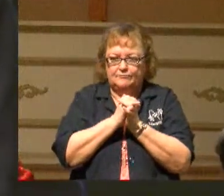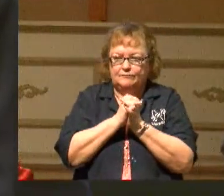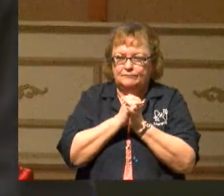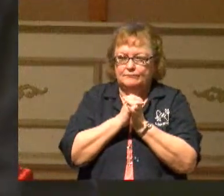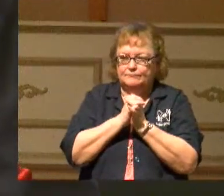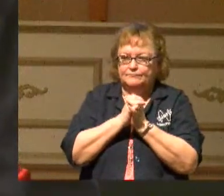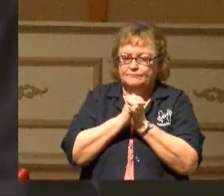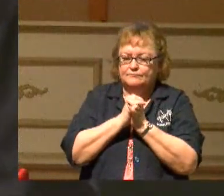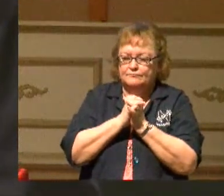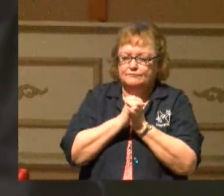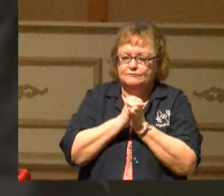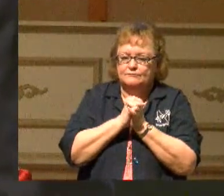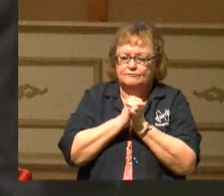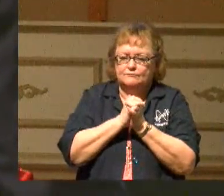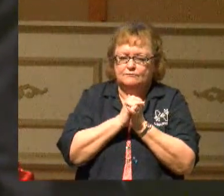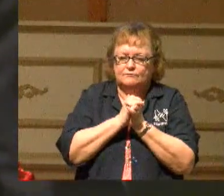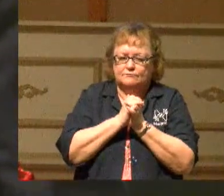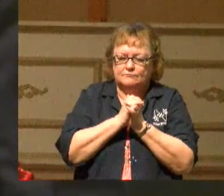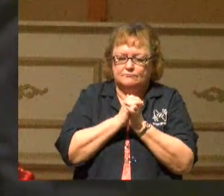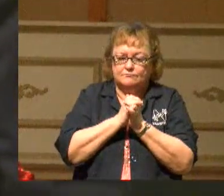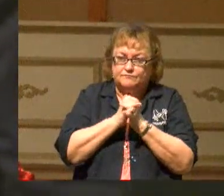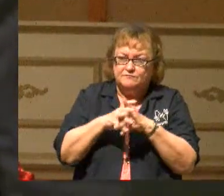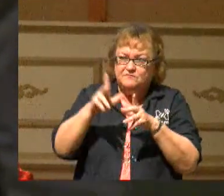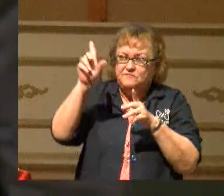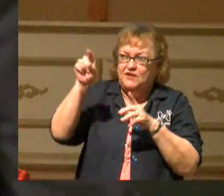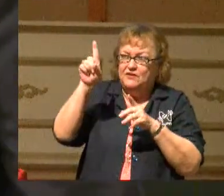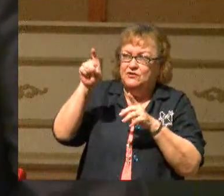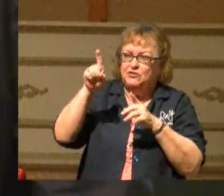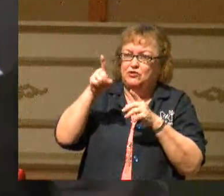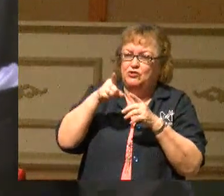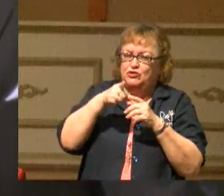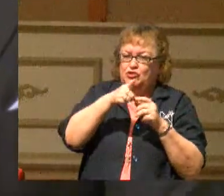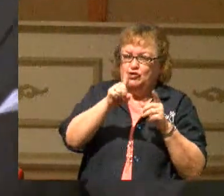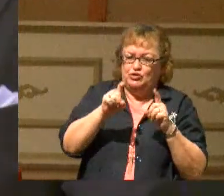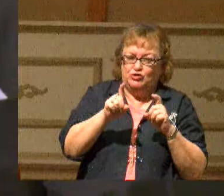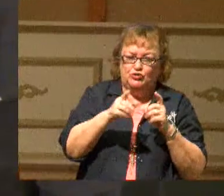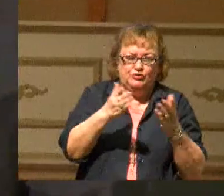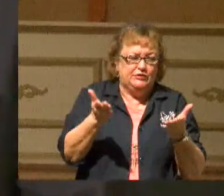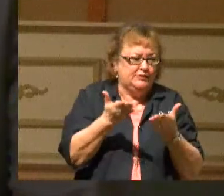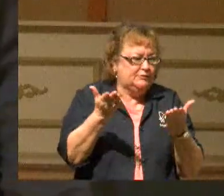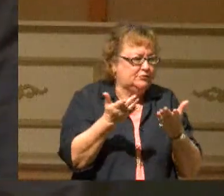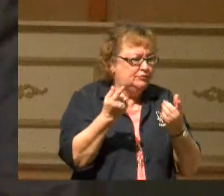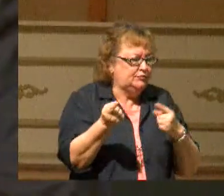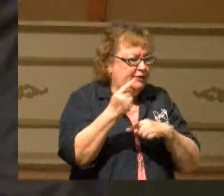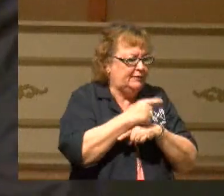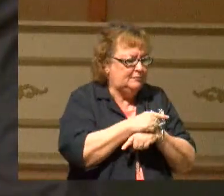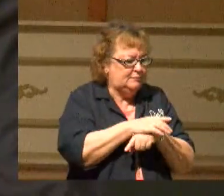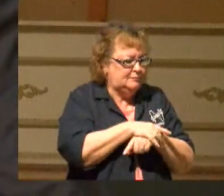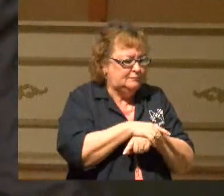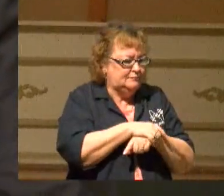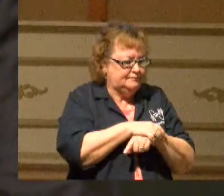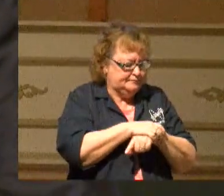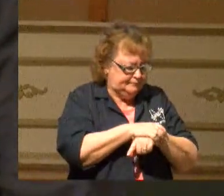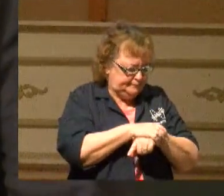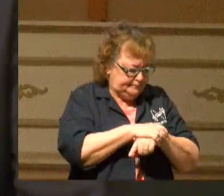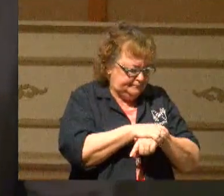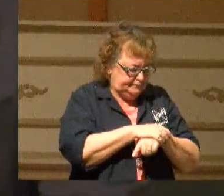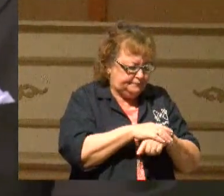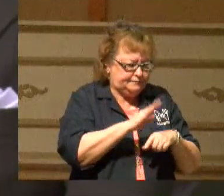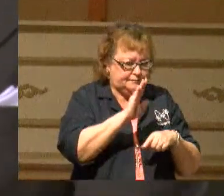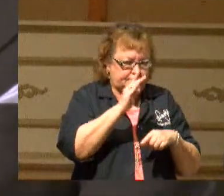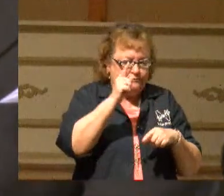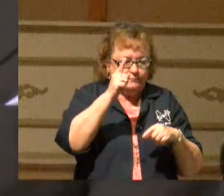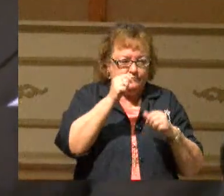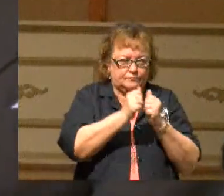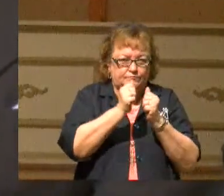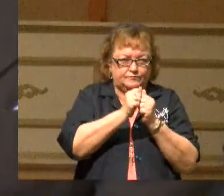But I ask you here today to turn your attention into your own heart. And with our heads